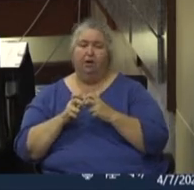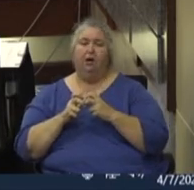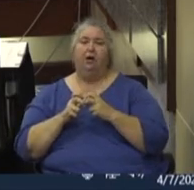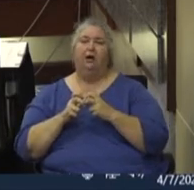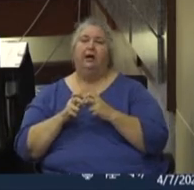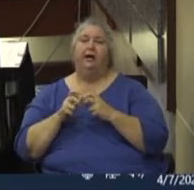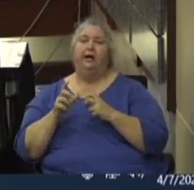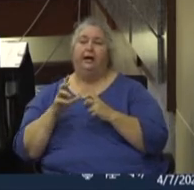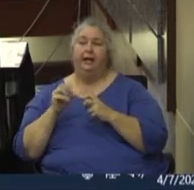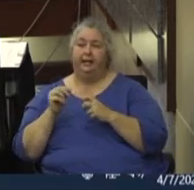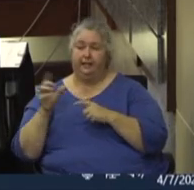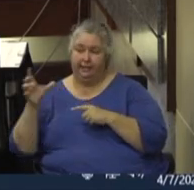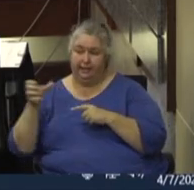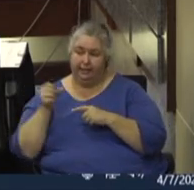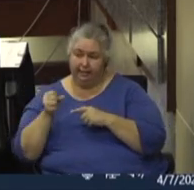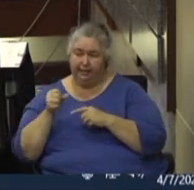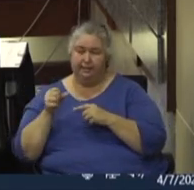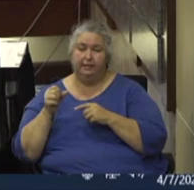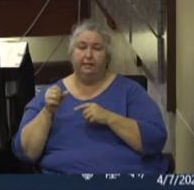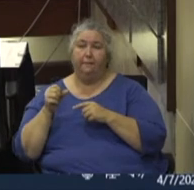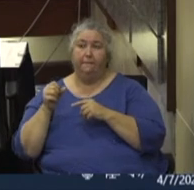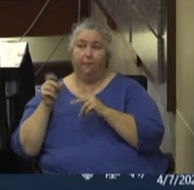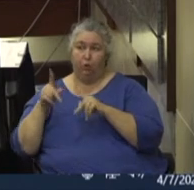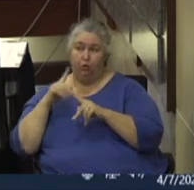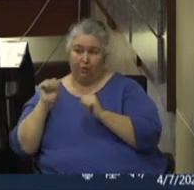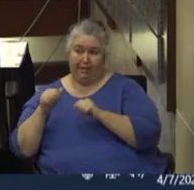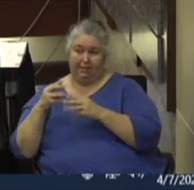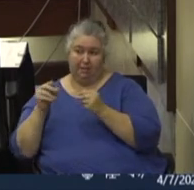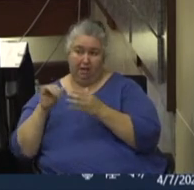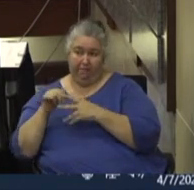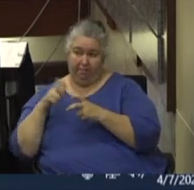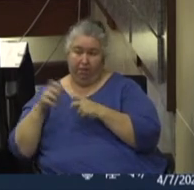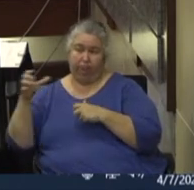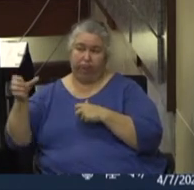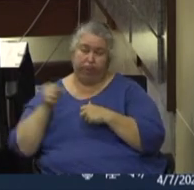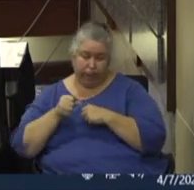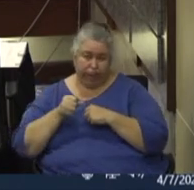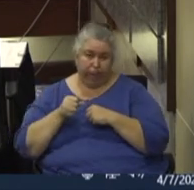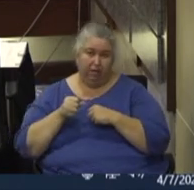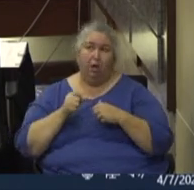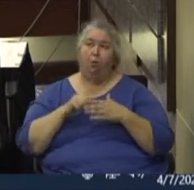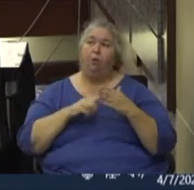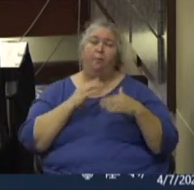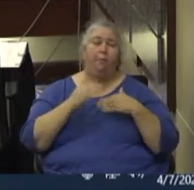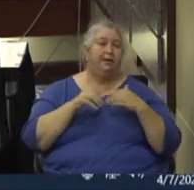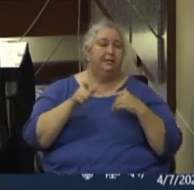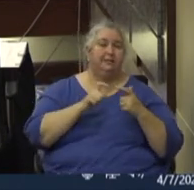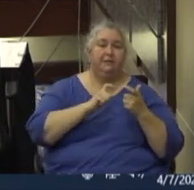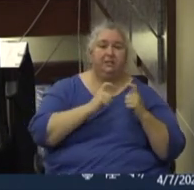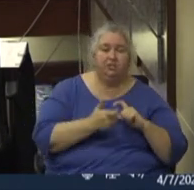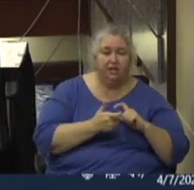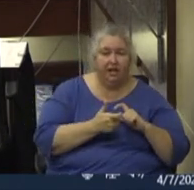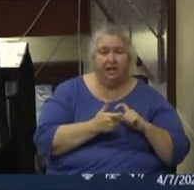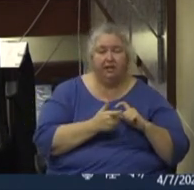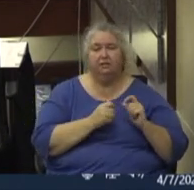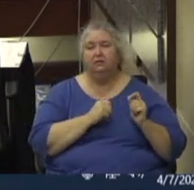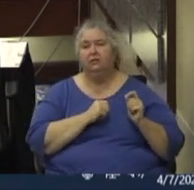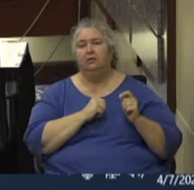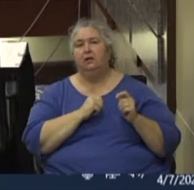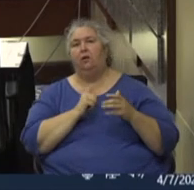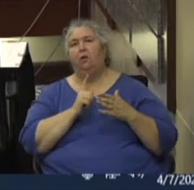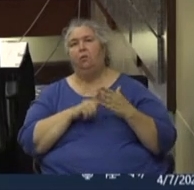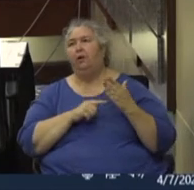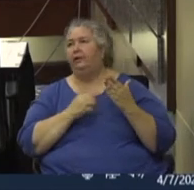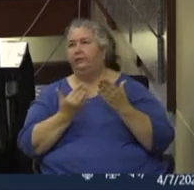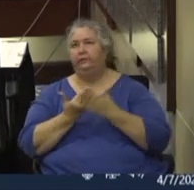players for that problem. Let's change what process needs to be changed or what new process needs to be